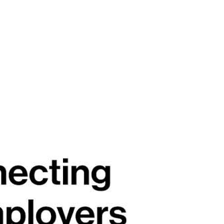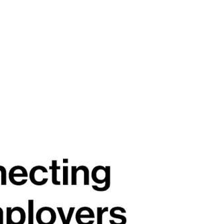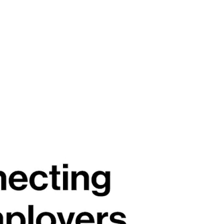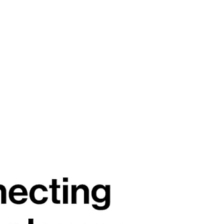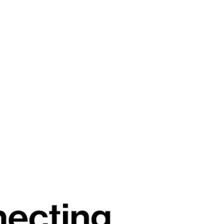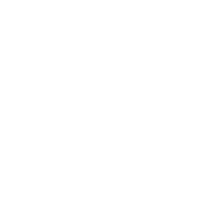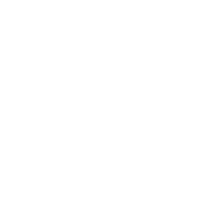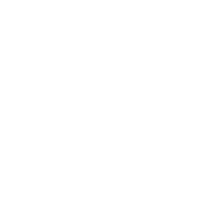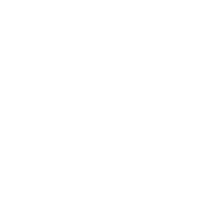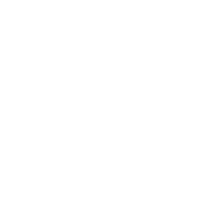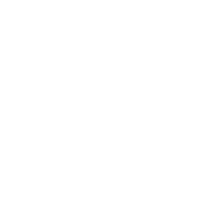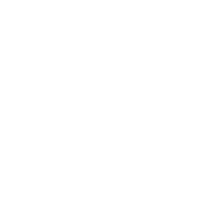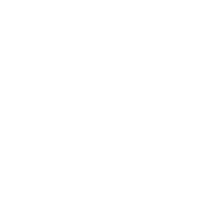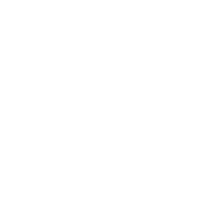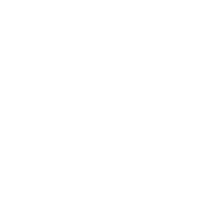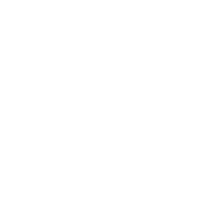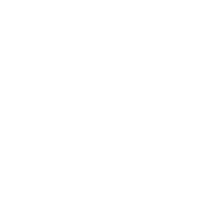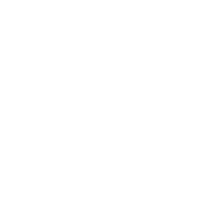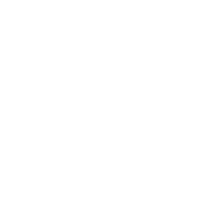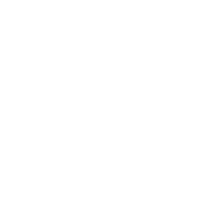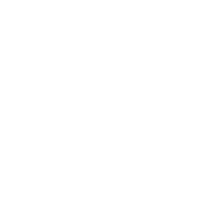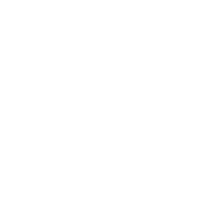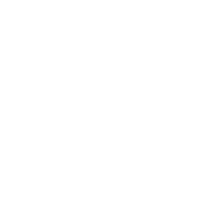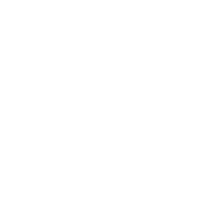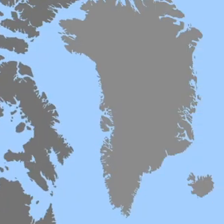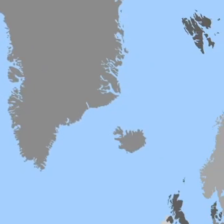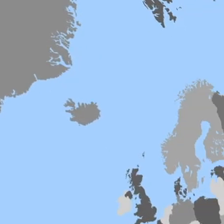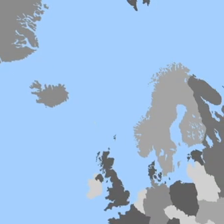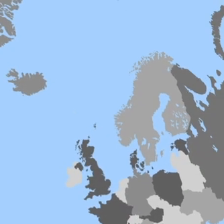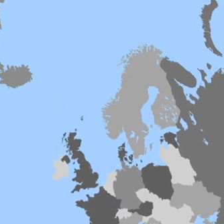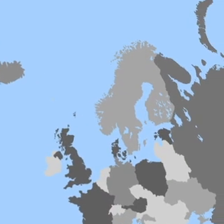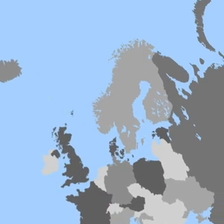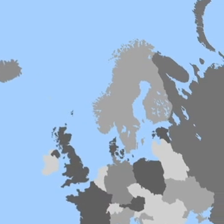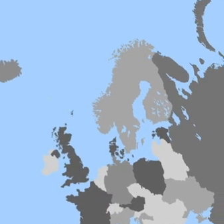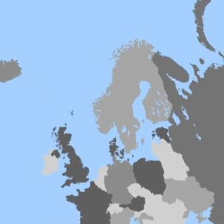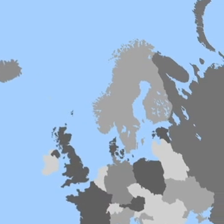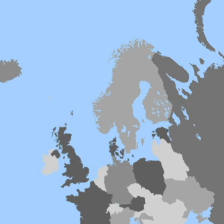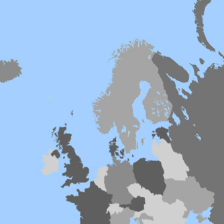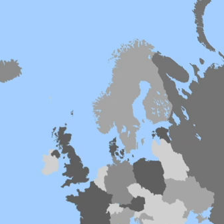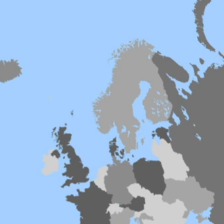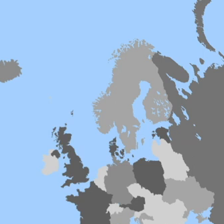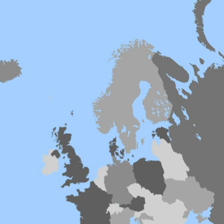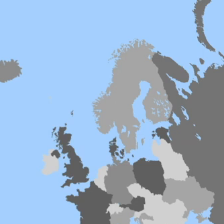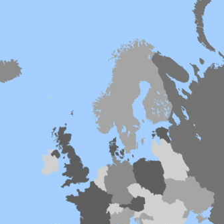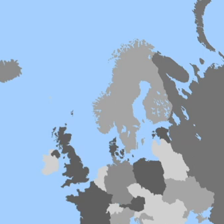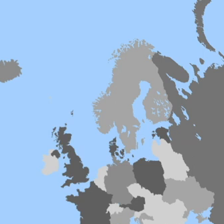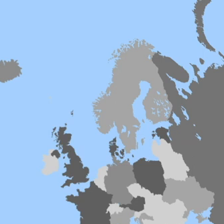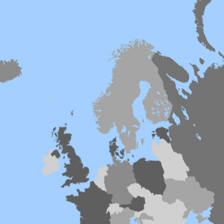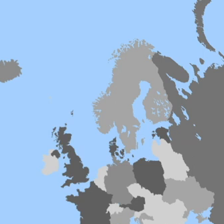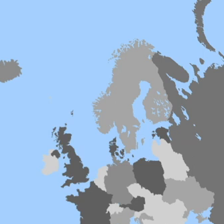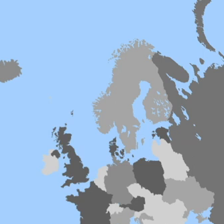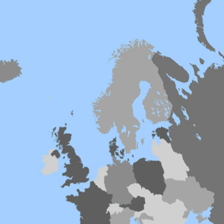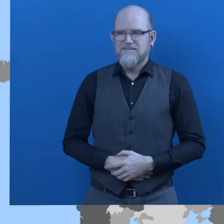MOPD. New York City. At Work. Public-private partnership connecting job seekers with